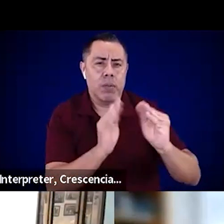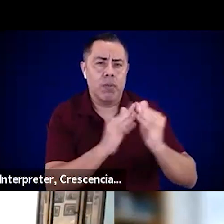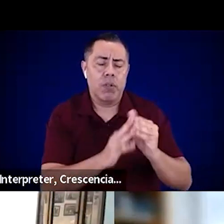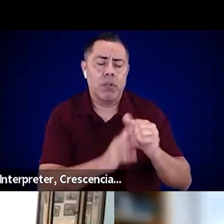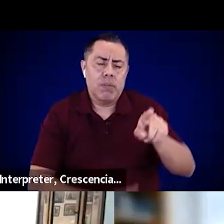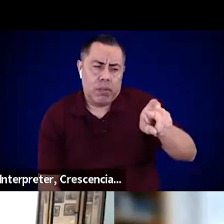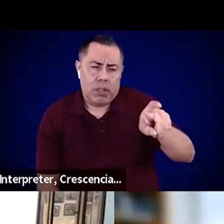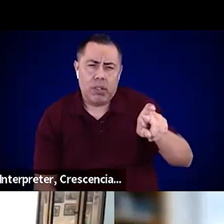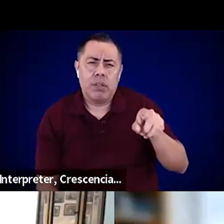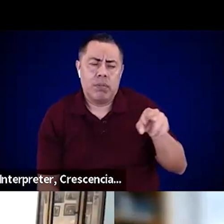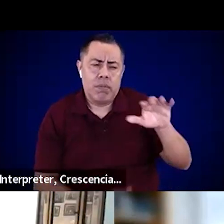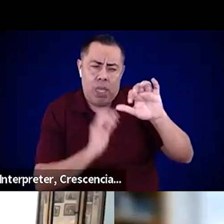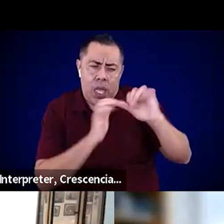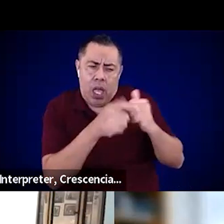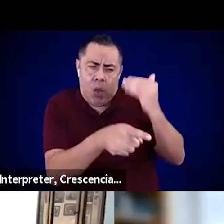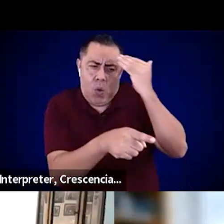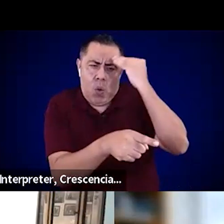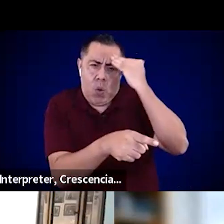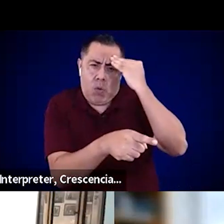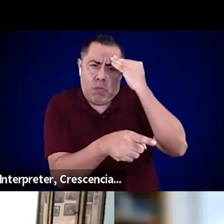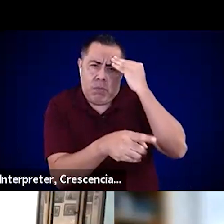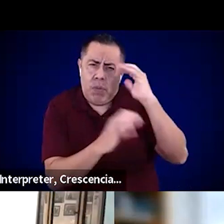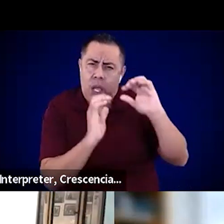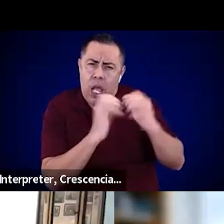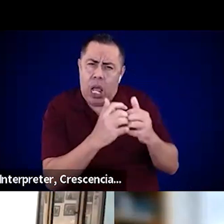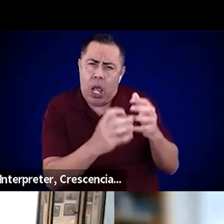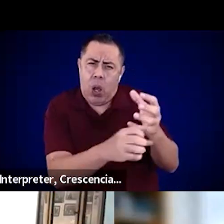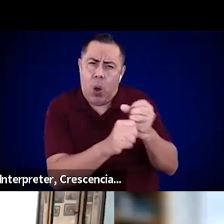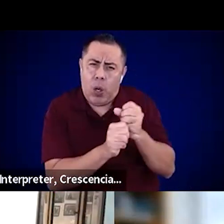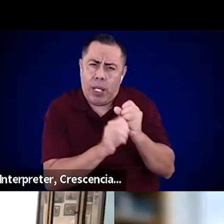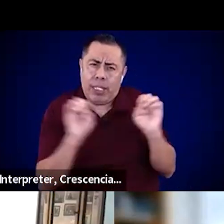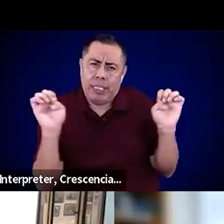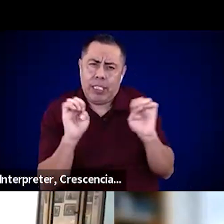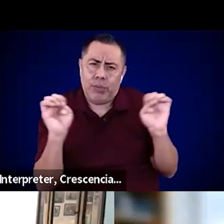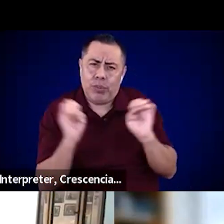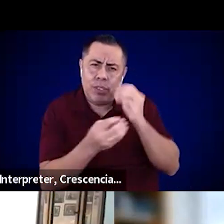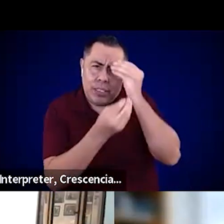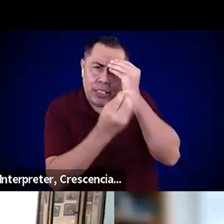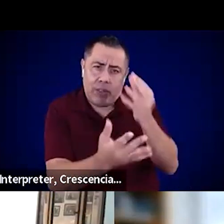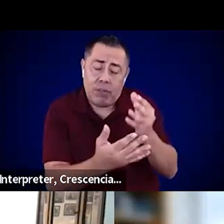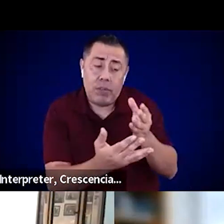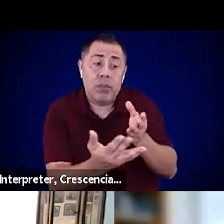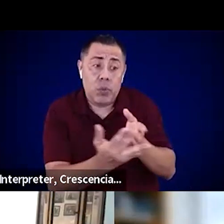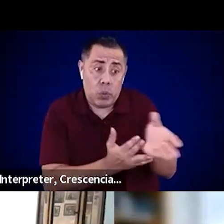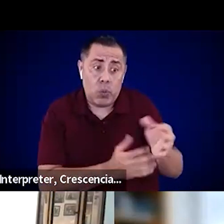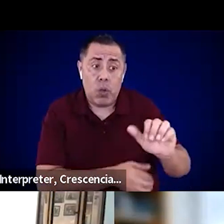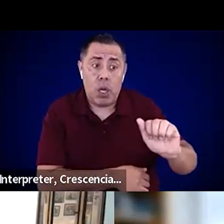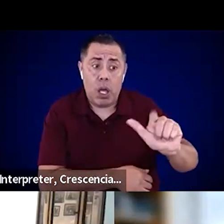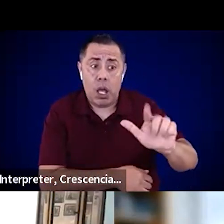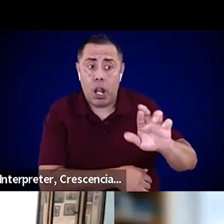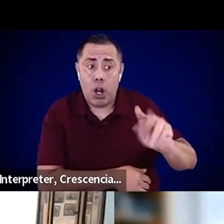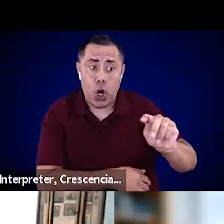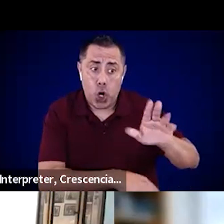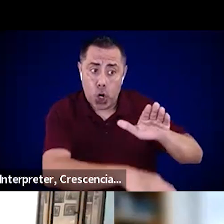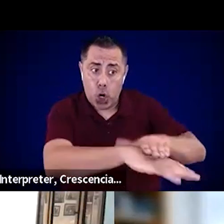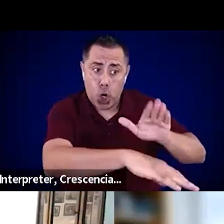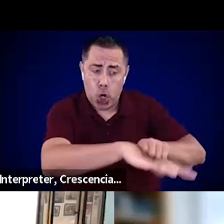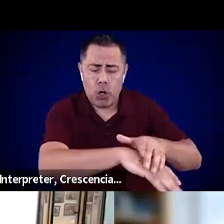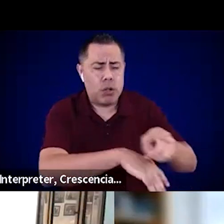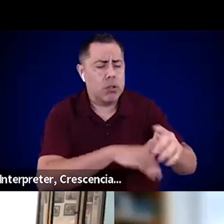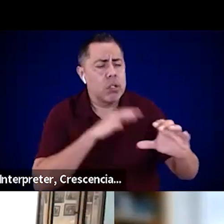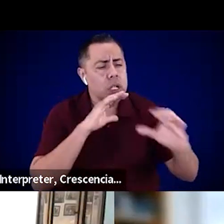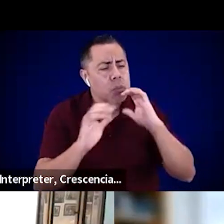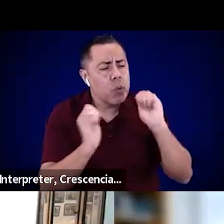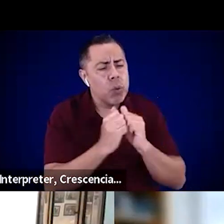Right. Is it through alerting and how do you communicate with emergency management? And when it comes to